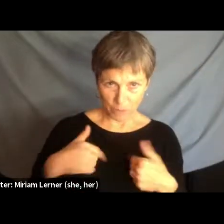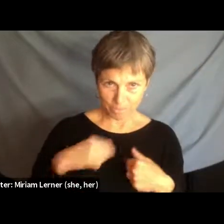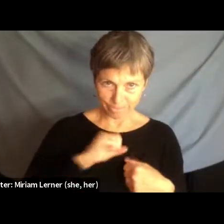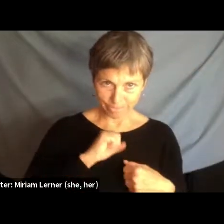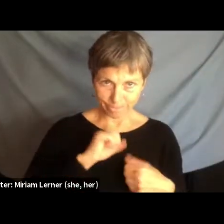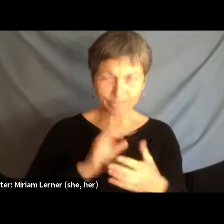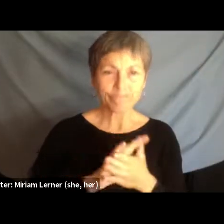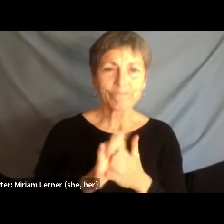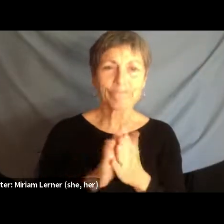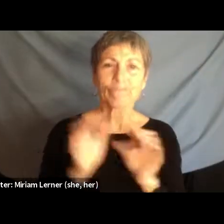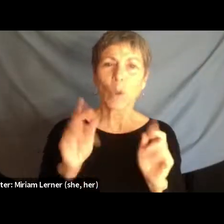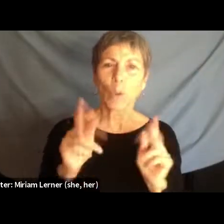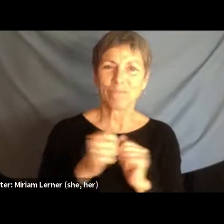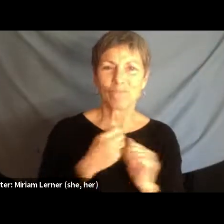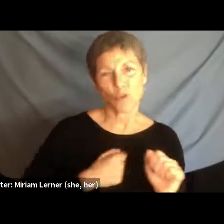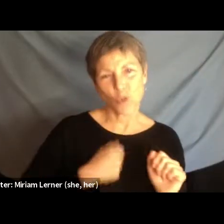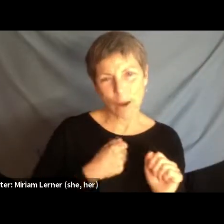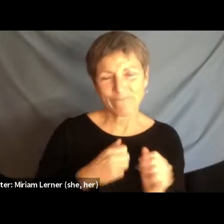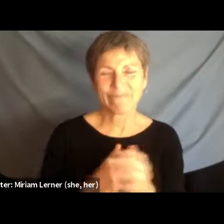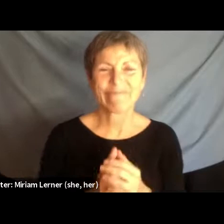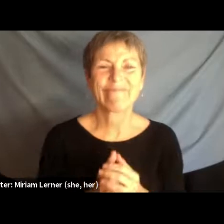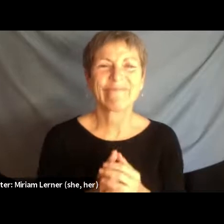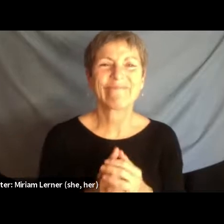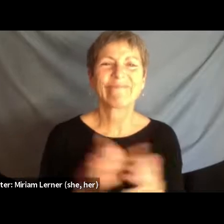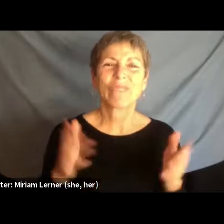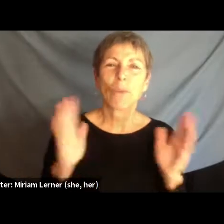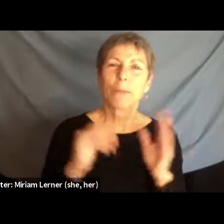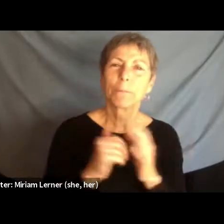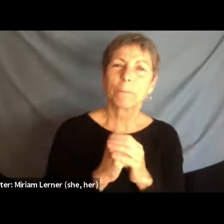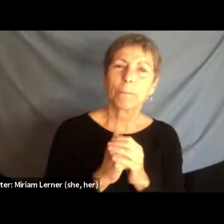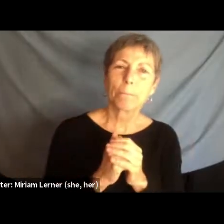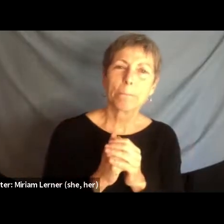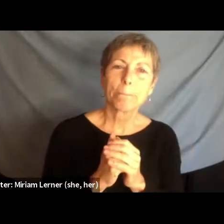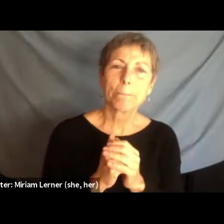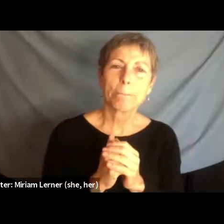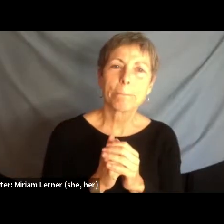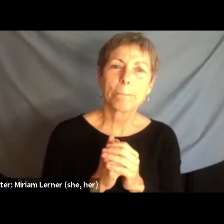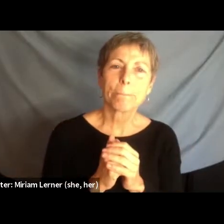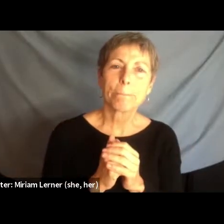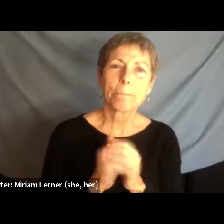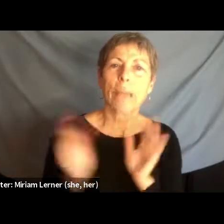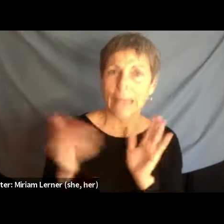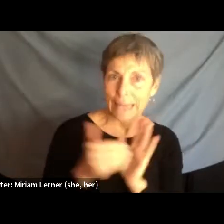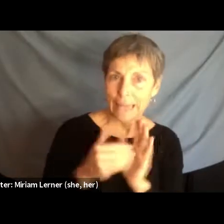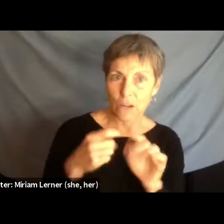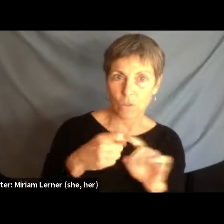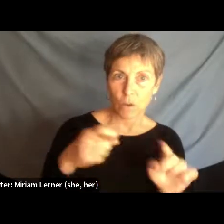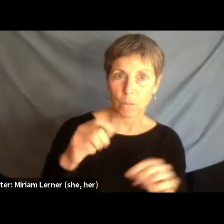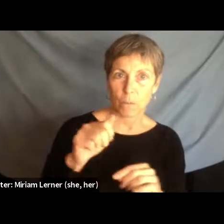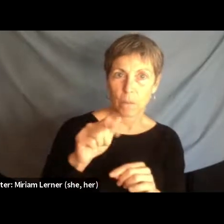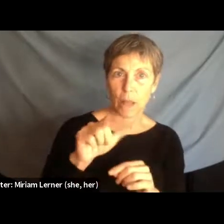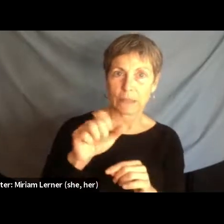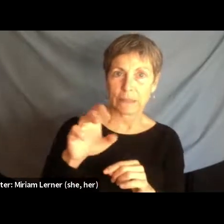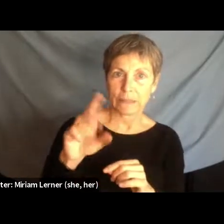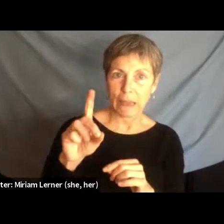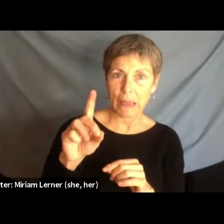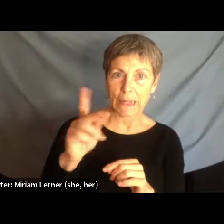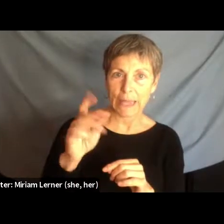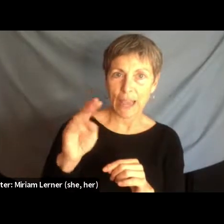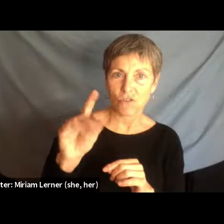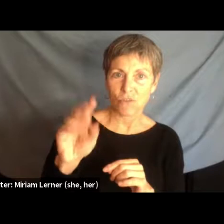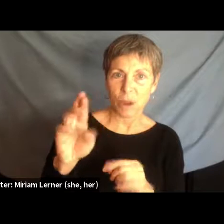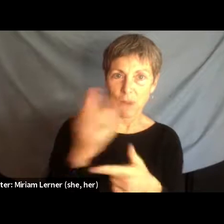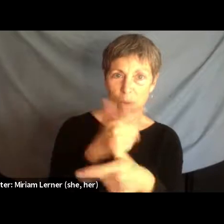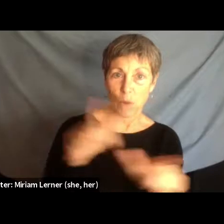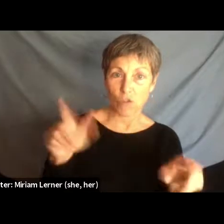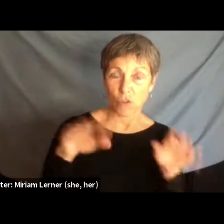Okay. Sorry about that. All right. Again, from Azad Kashmir Liberation Movement, we